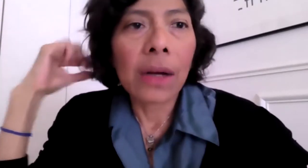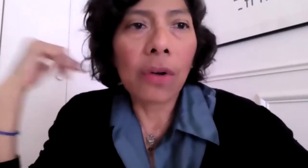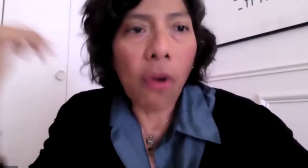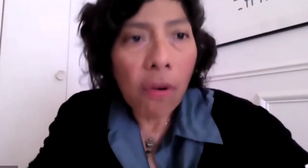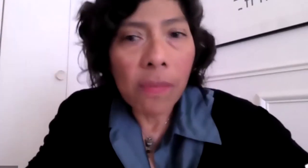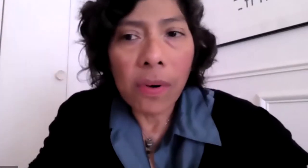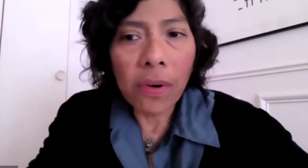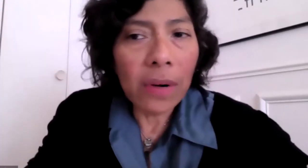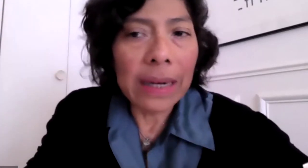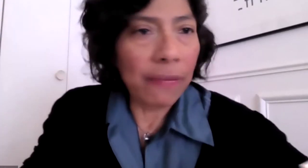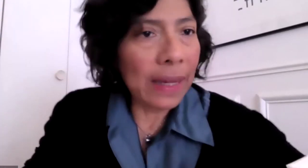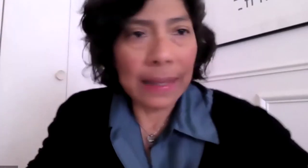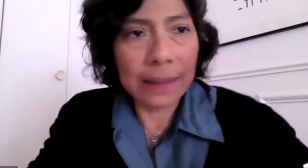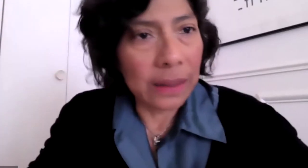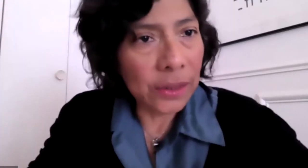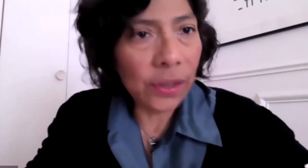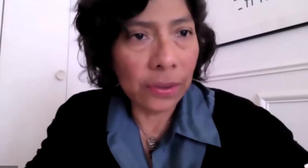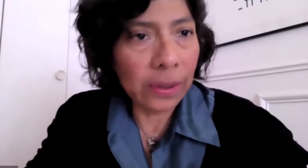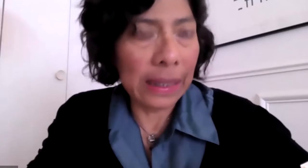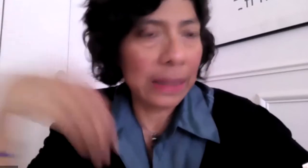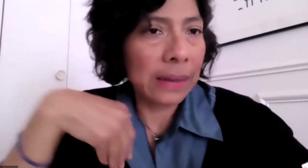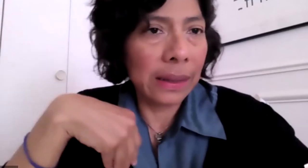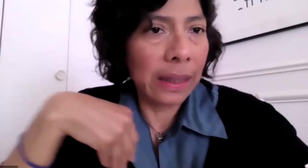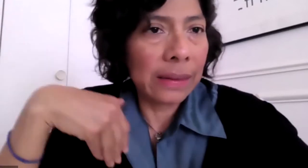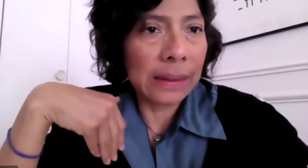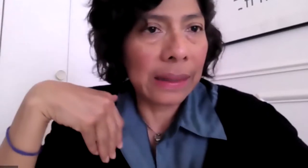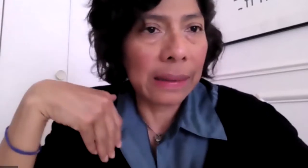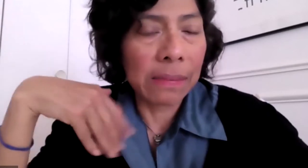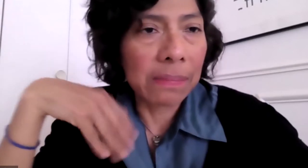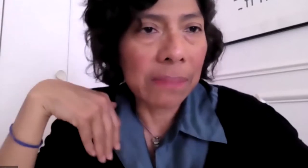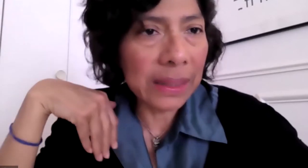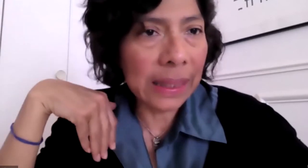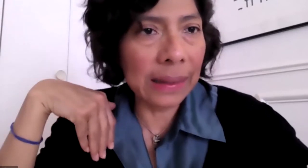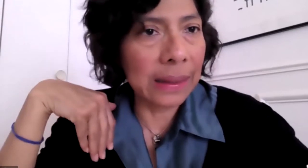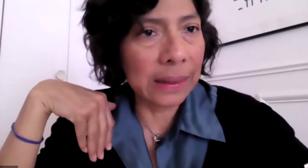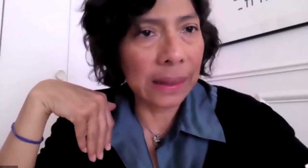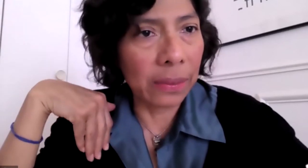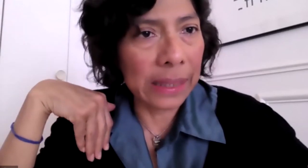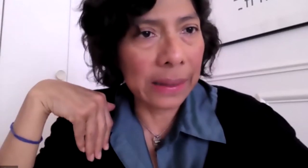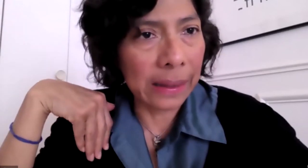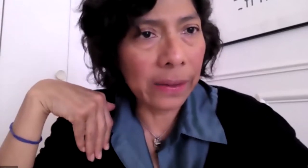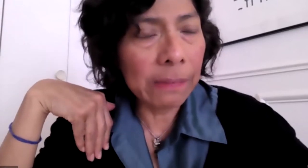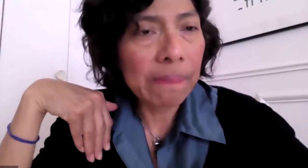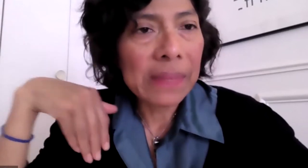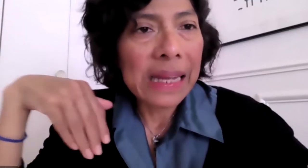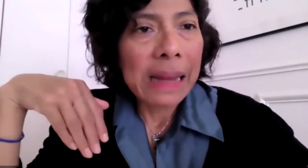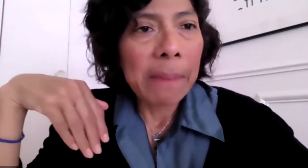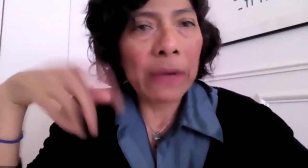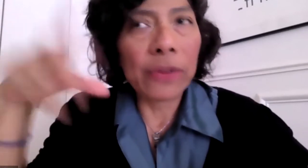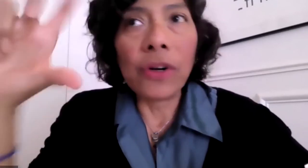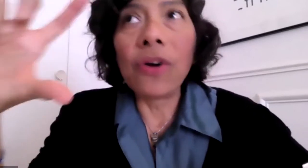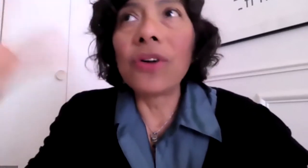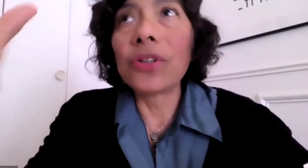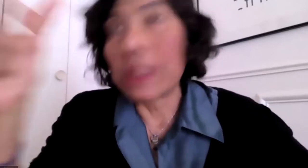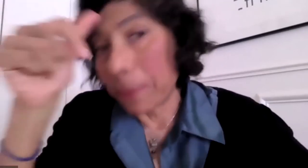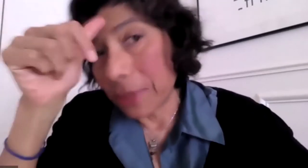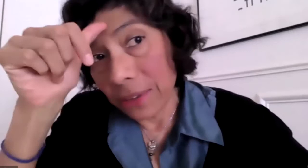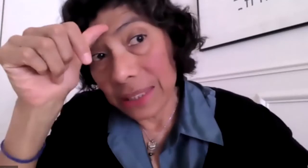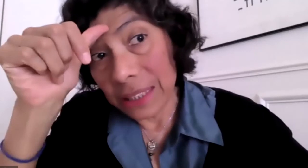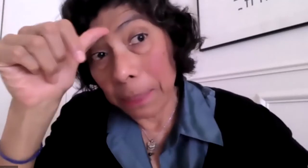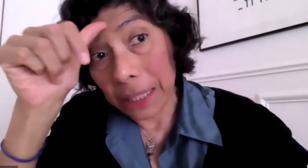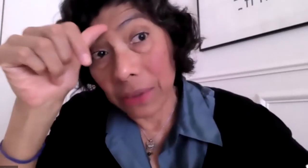and they open the possibility of